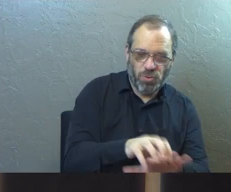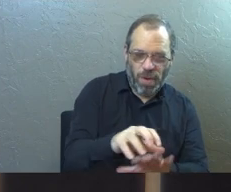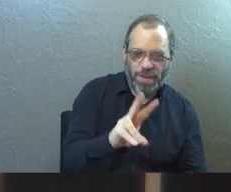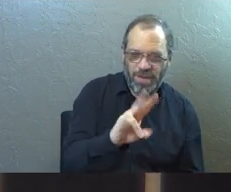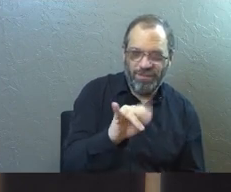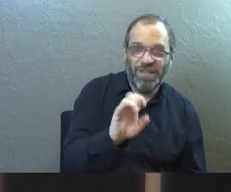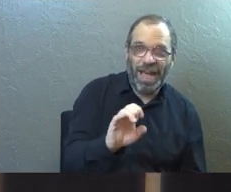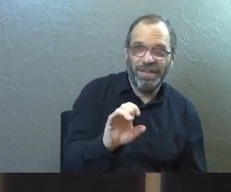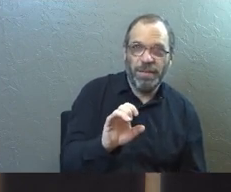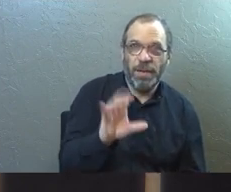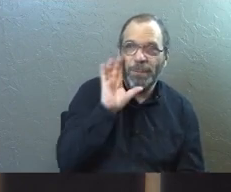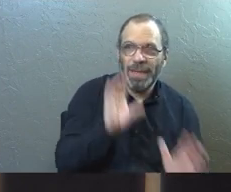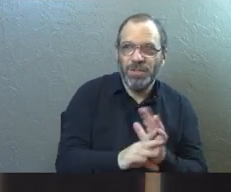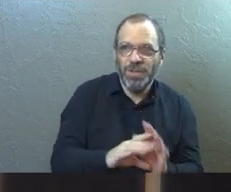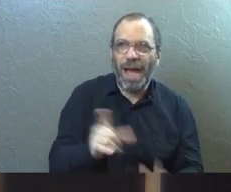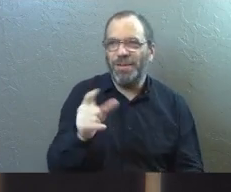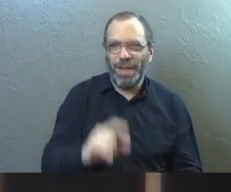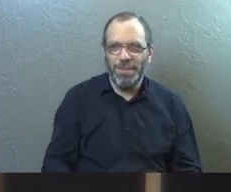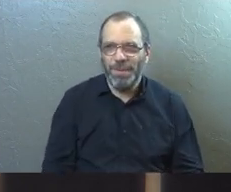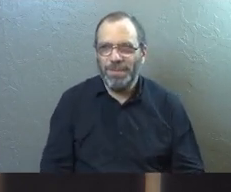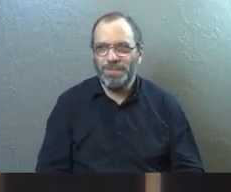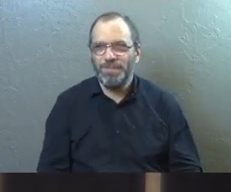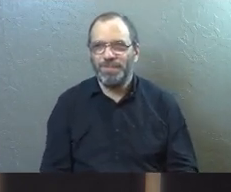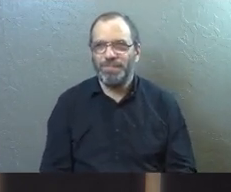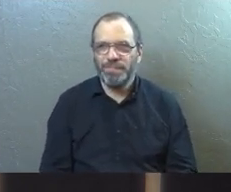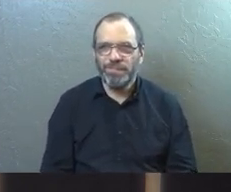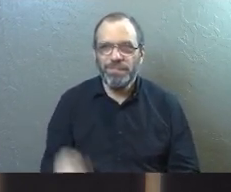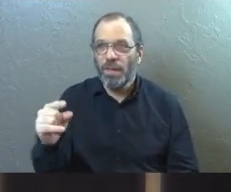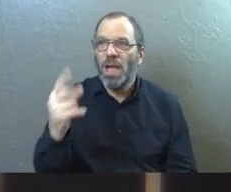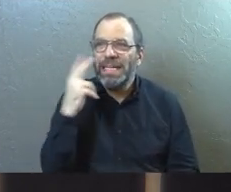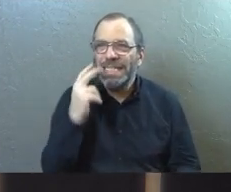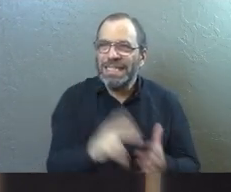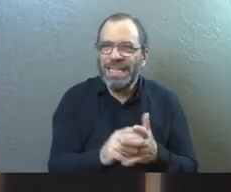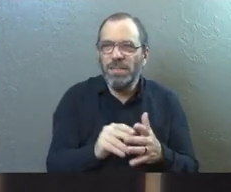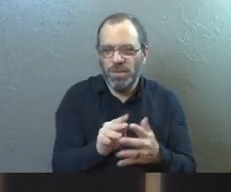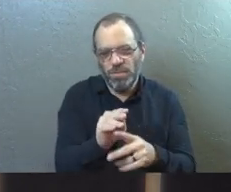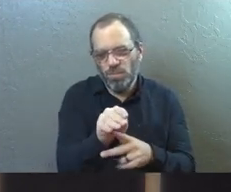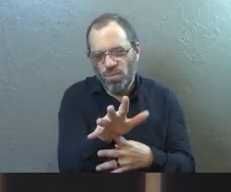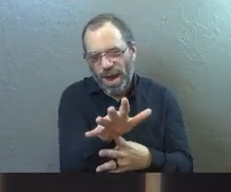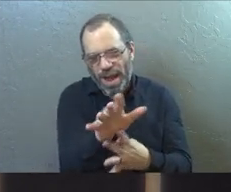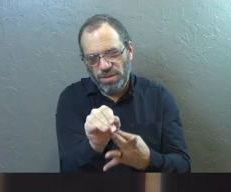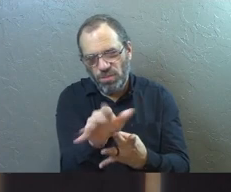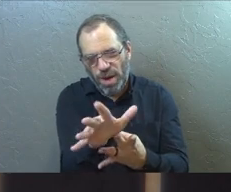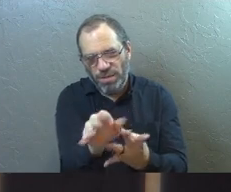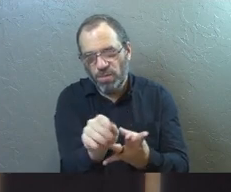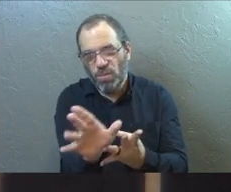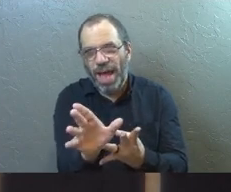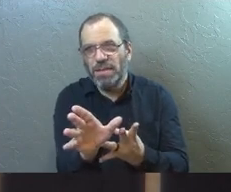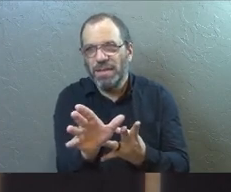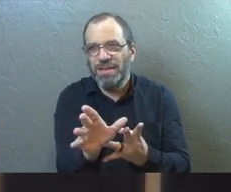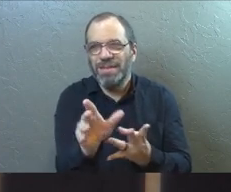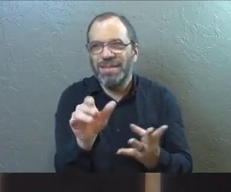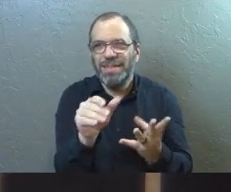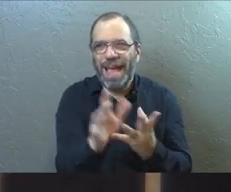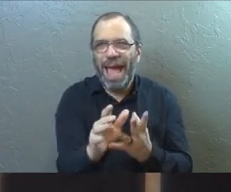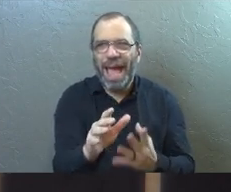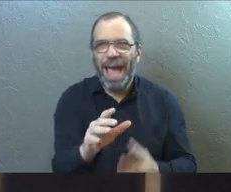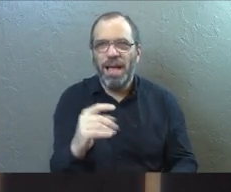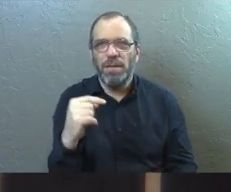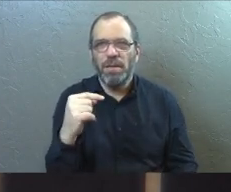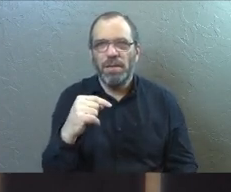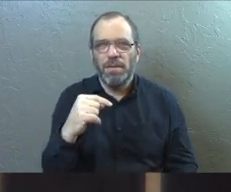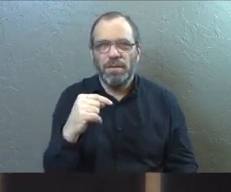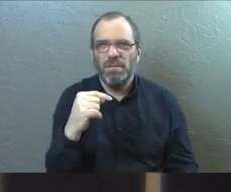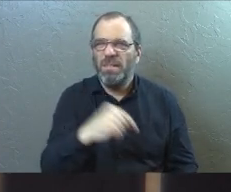Got a slide picture for that. There it is. You can see some branches. And you can see a vine there. We planted this two or three years